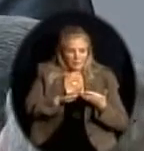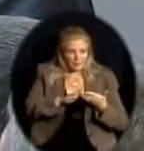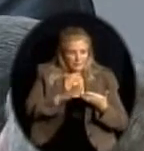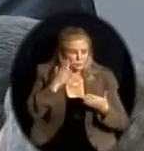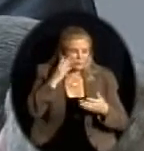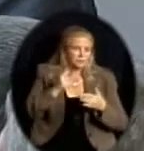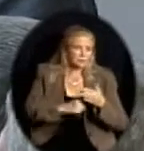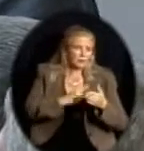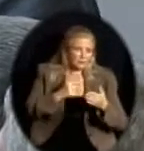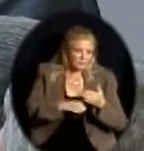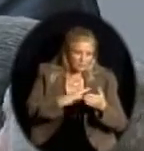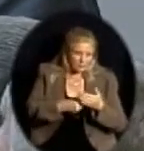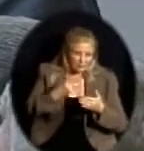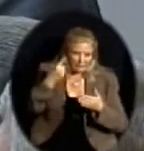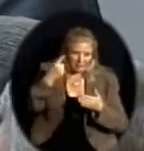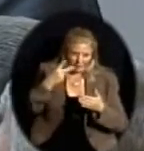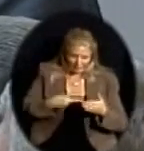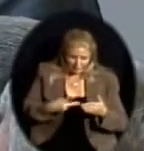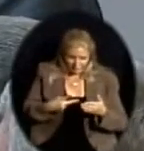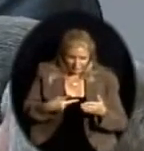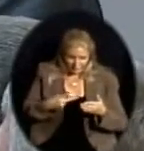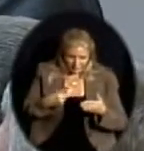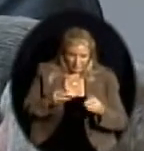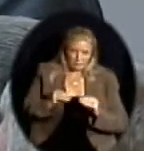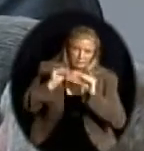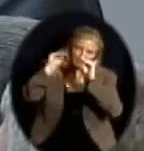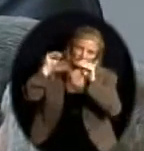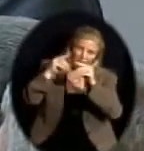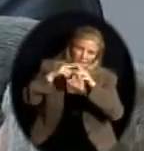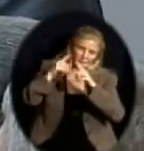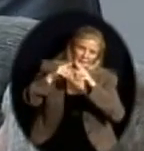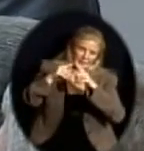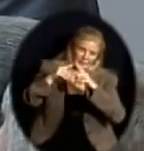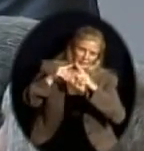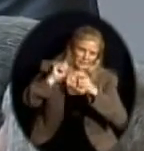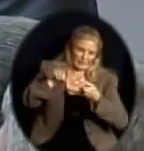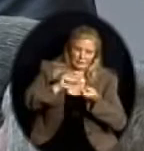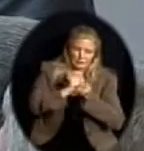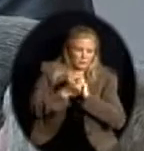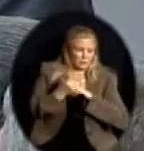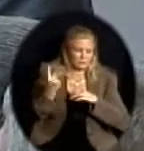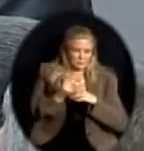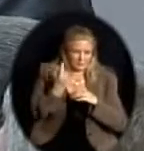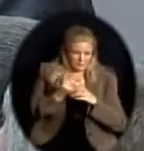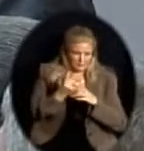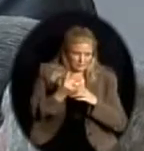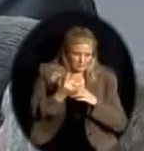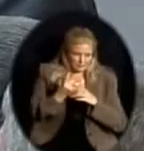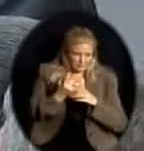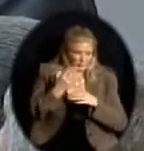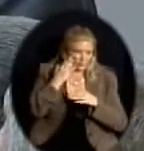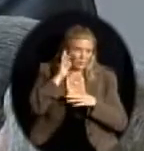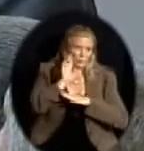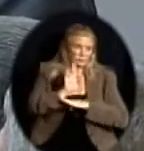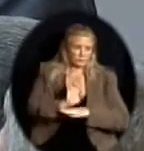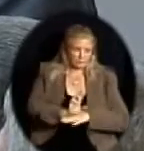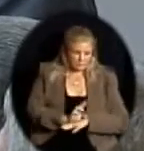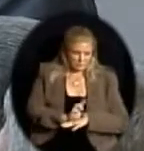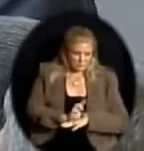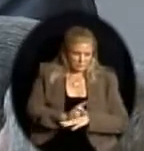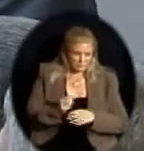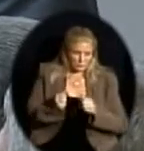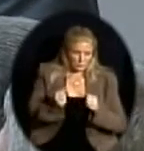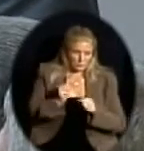better toward the end. We figured out what we could do over weekends and so forth. We're so used to working with the children there on a lot of things